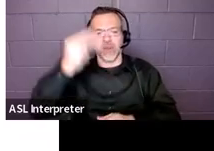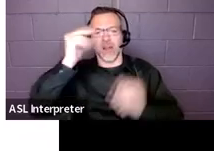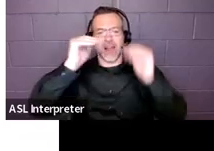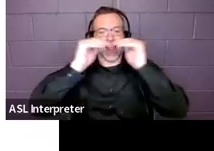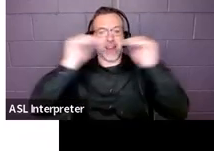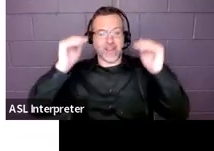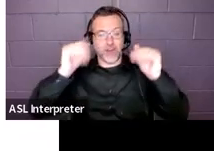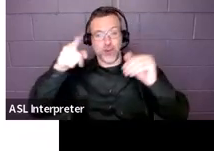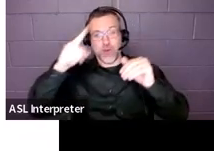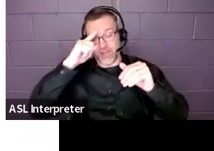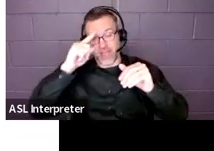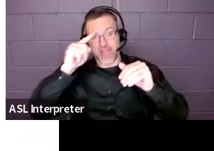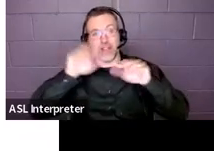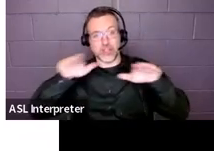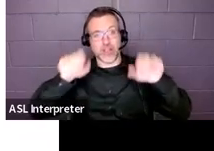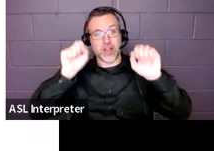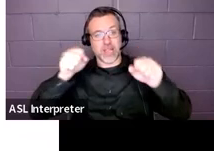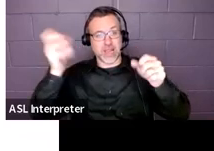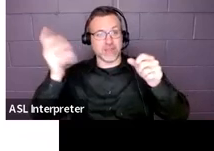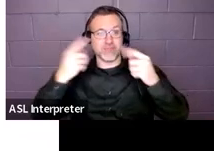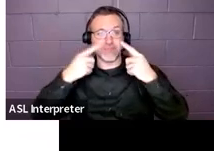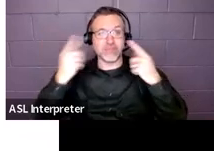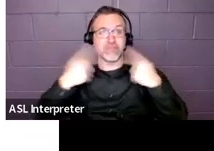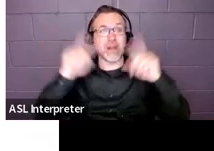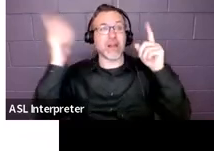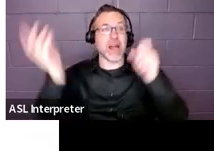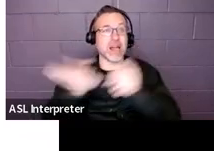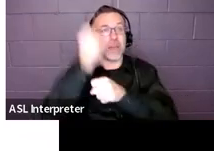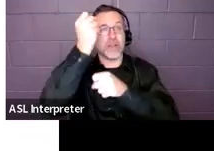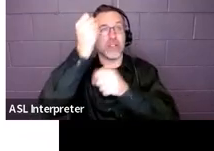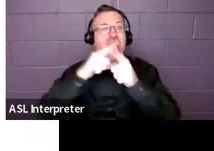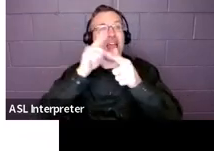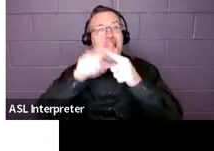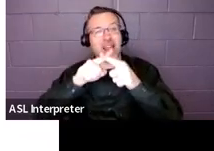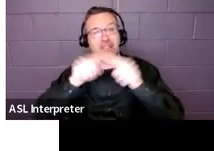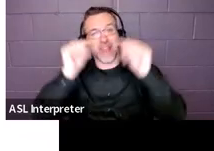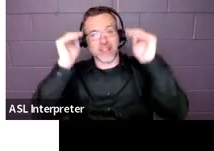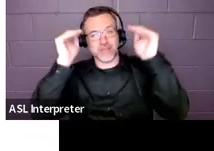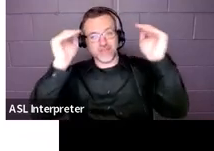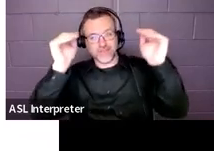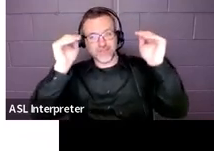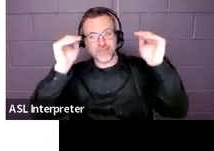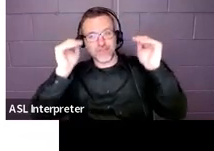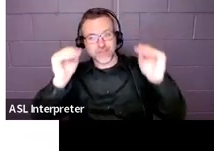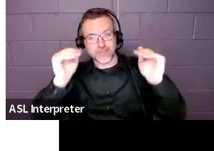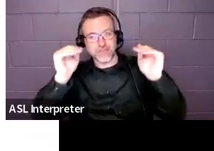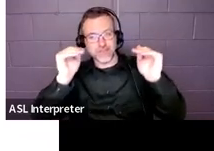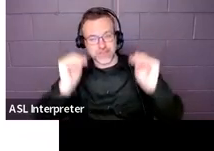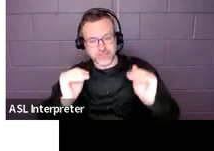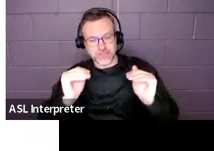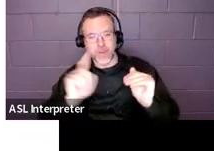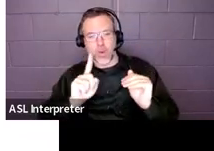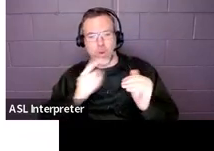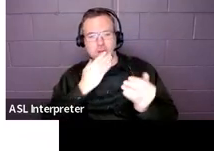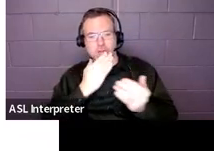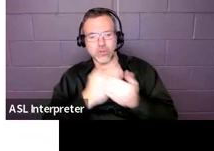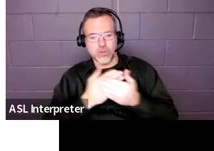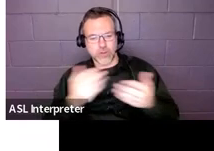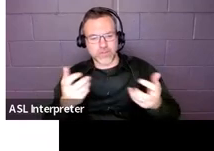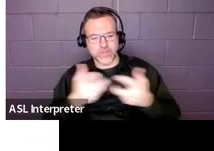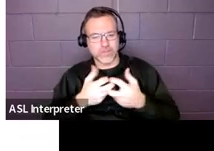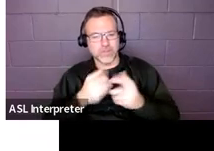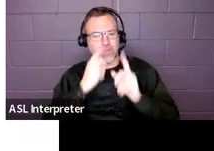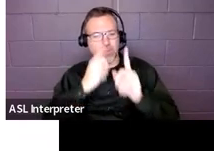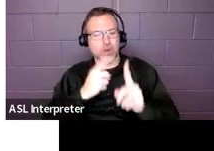and then work your way down to to where you think that the, to where the goal is for the child for the next year.